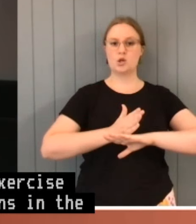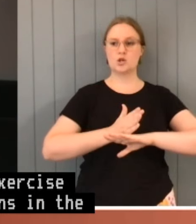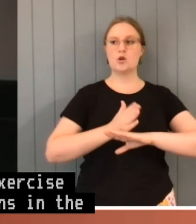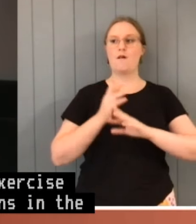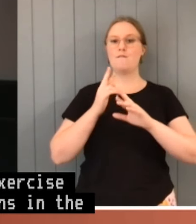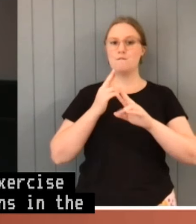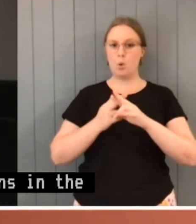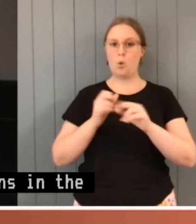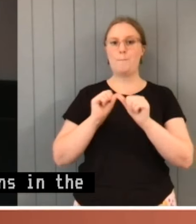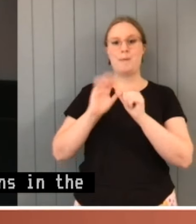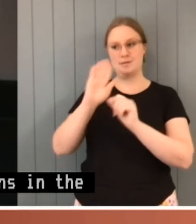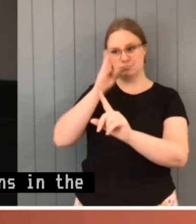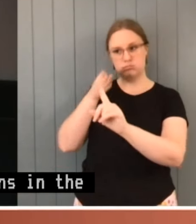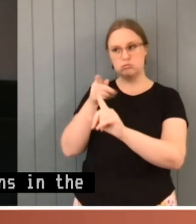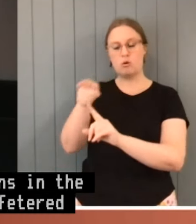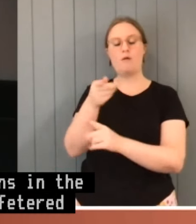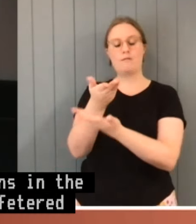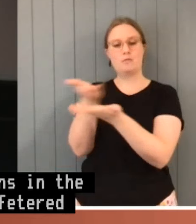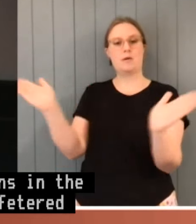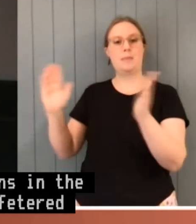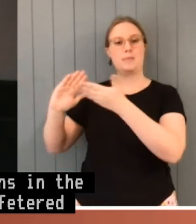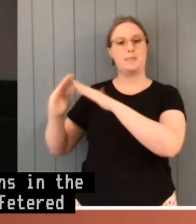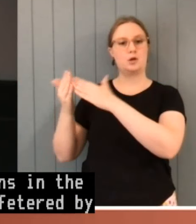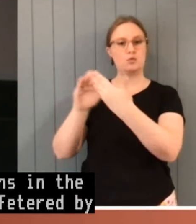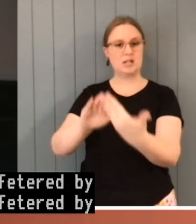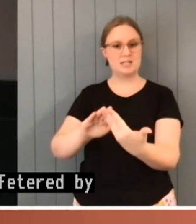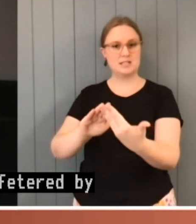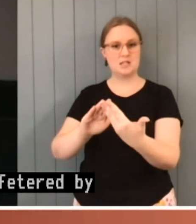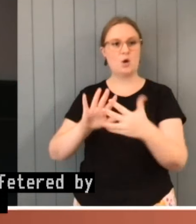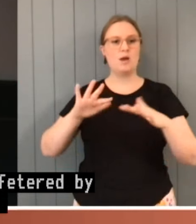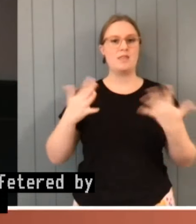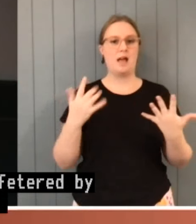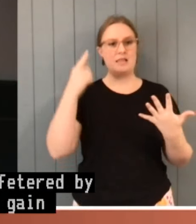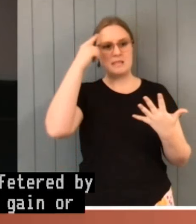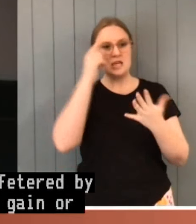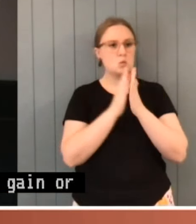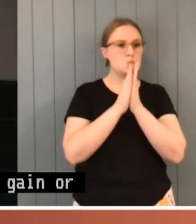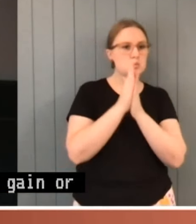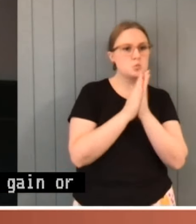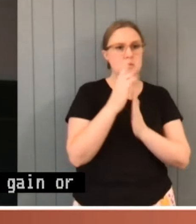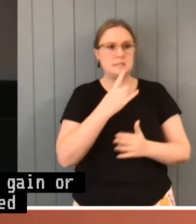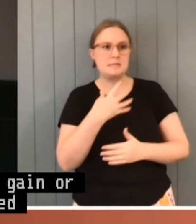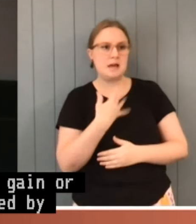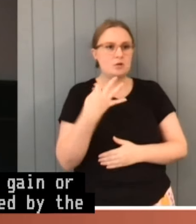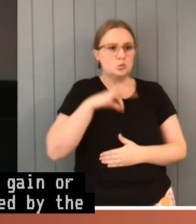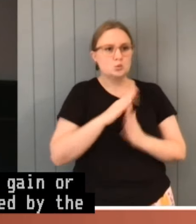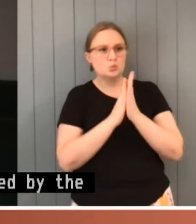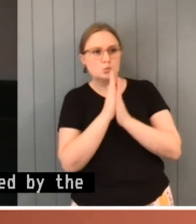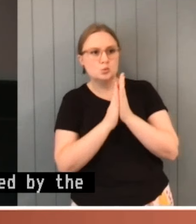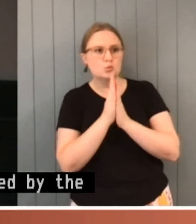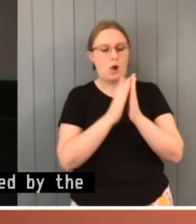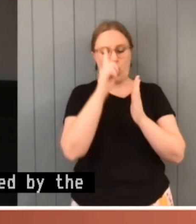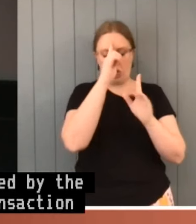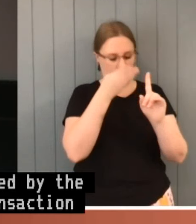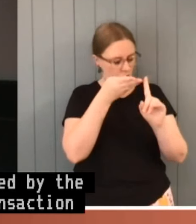personal gain or profit. So much is required by the policy of the law. Any transaction which has a tendency to injure this trust,